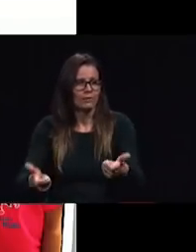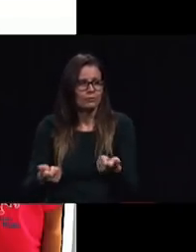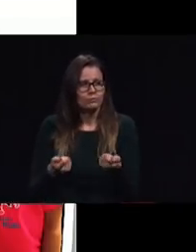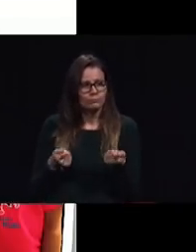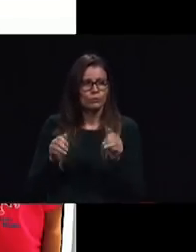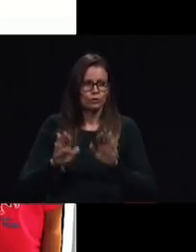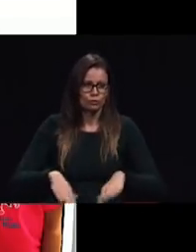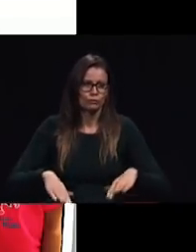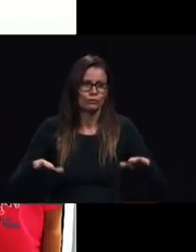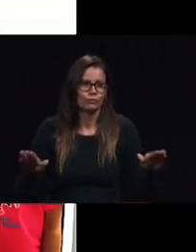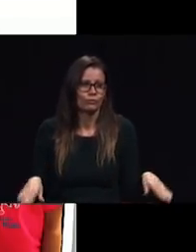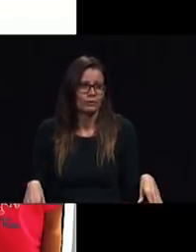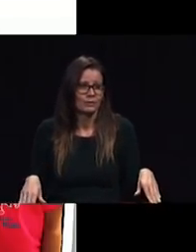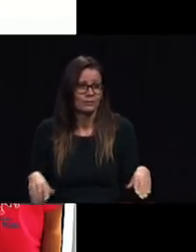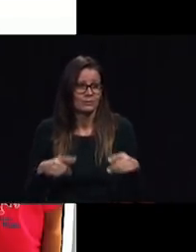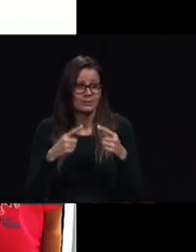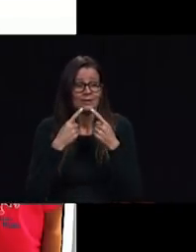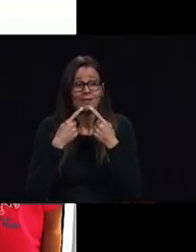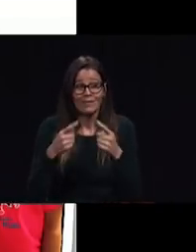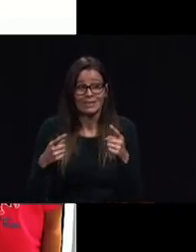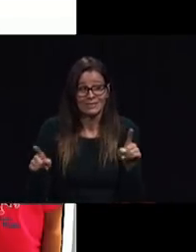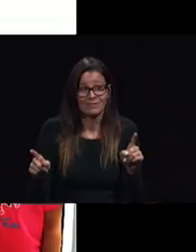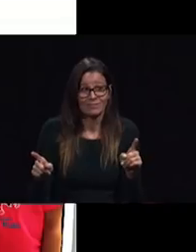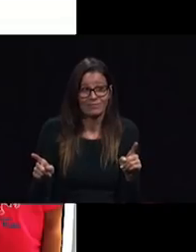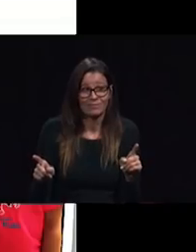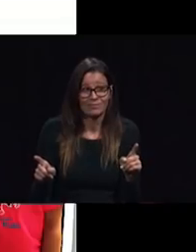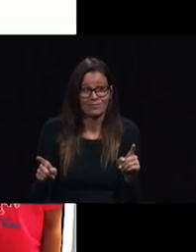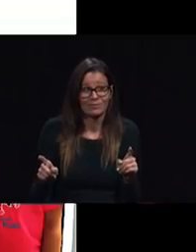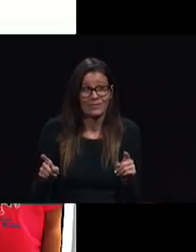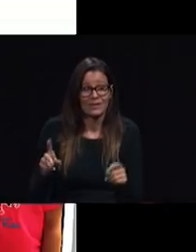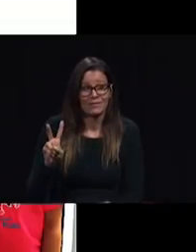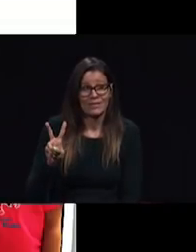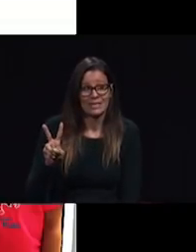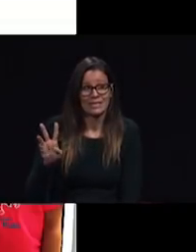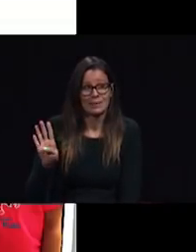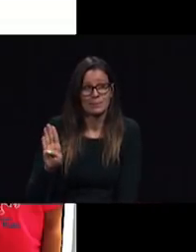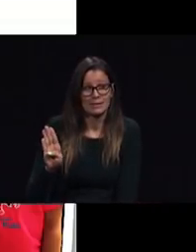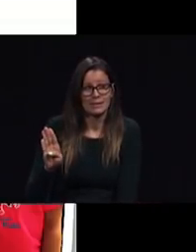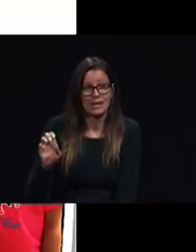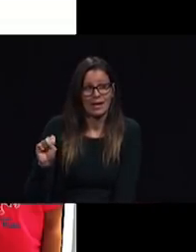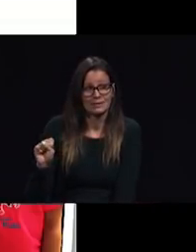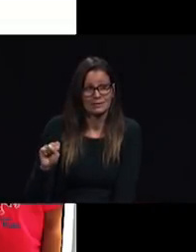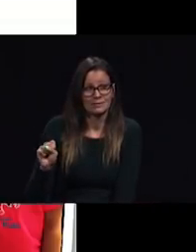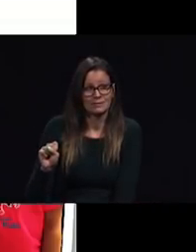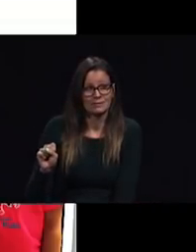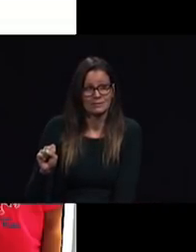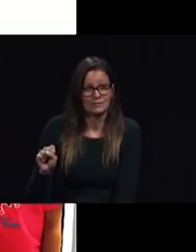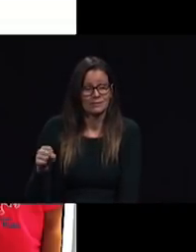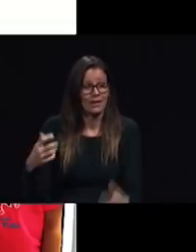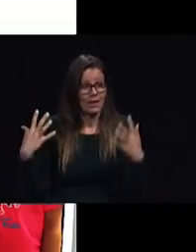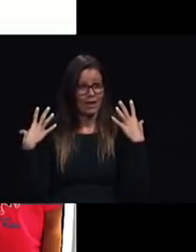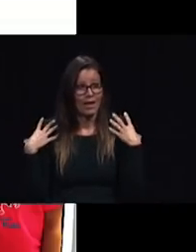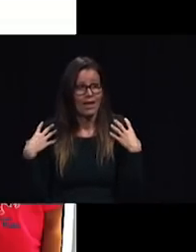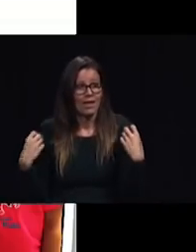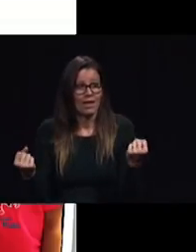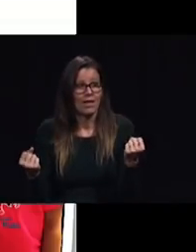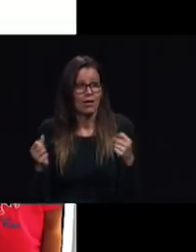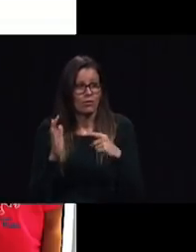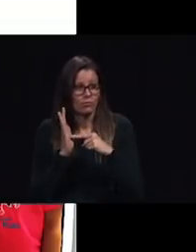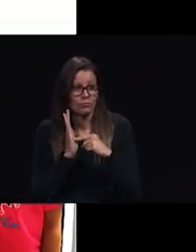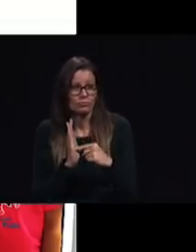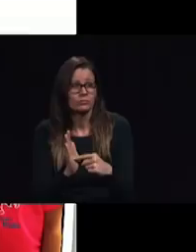vacation bible school or character building school in some places we call them health expos sports day event